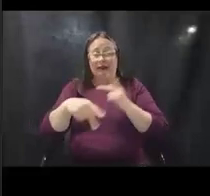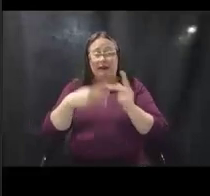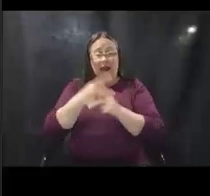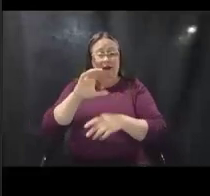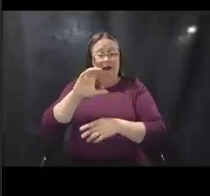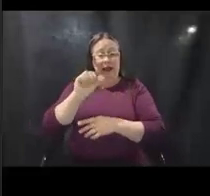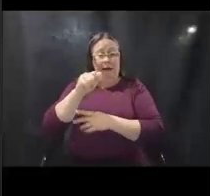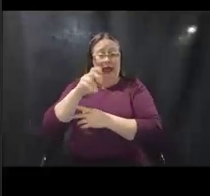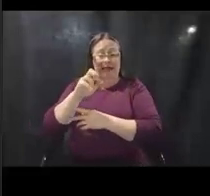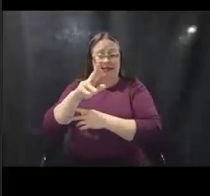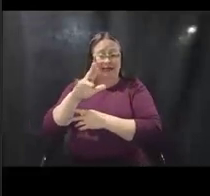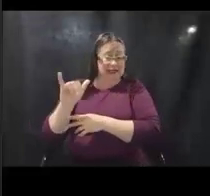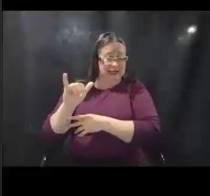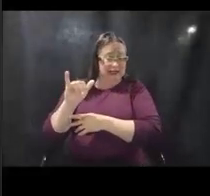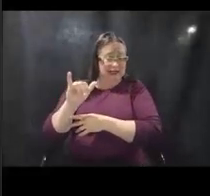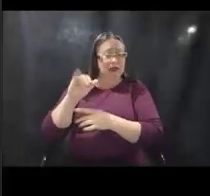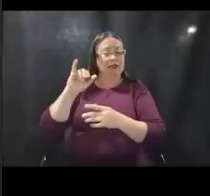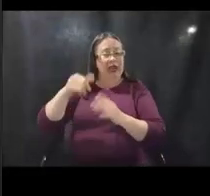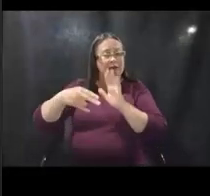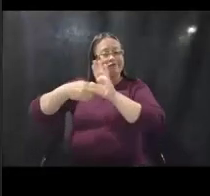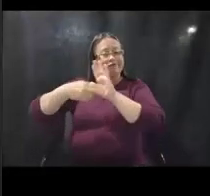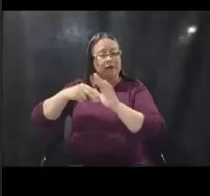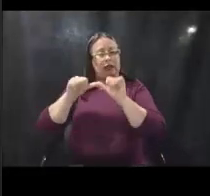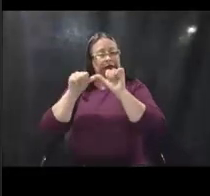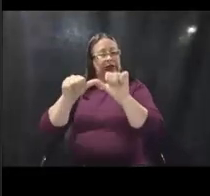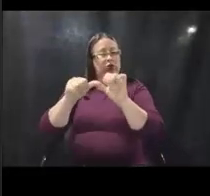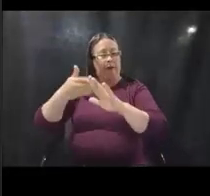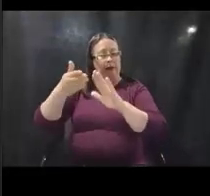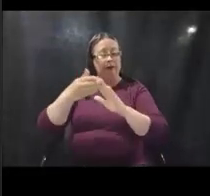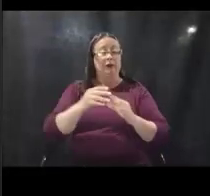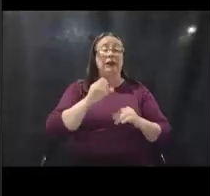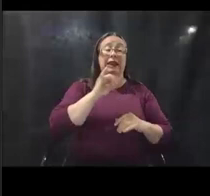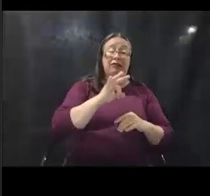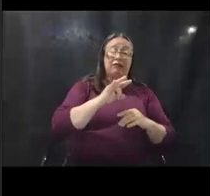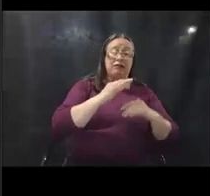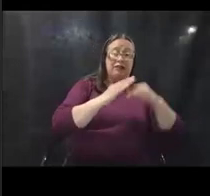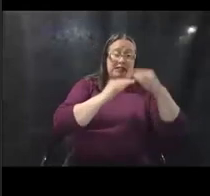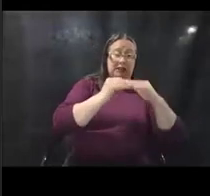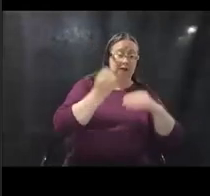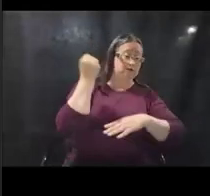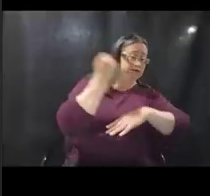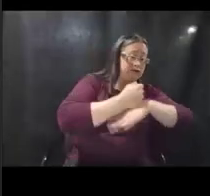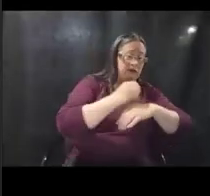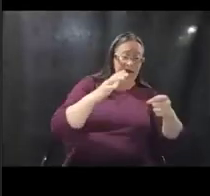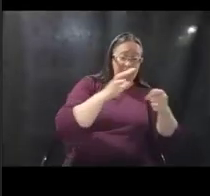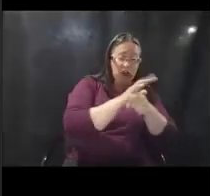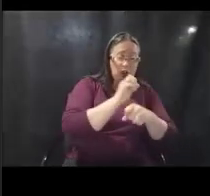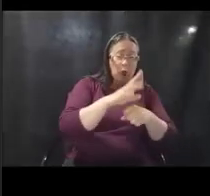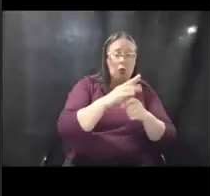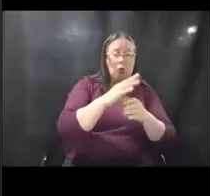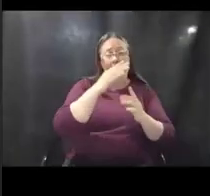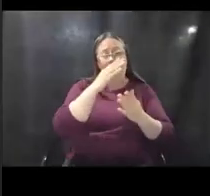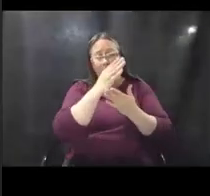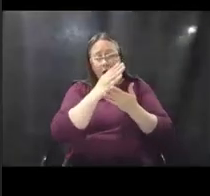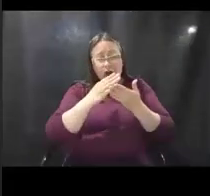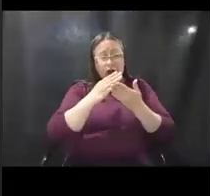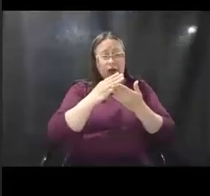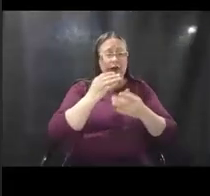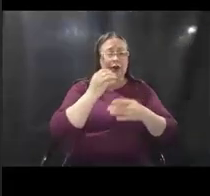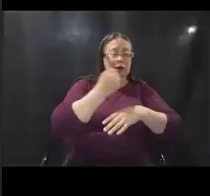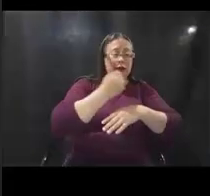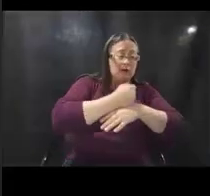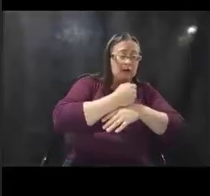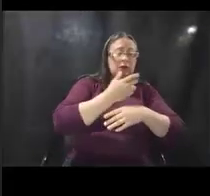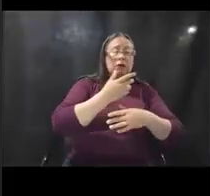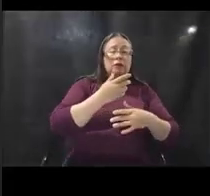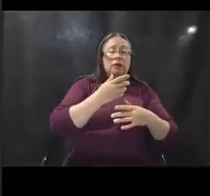funding kind of continued operations and for facilities that have been shut down either in entirety or partially kind of getting those facilities back up